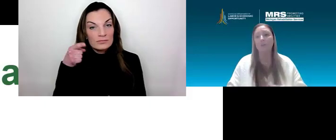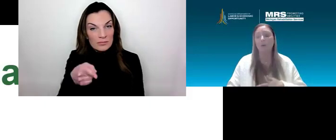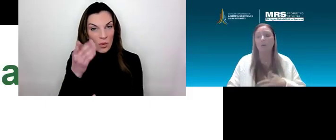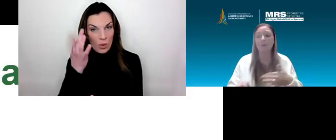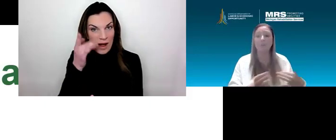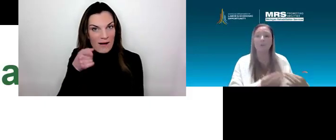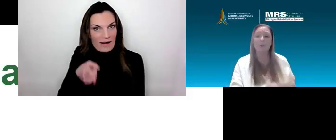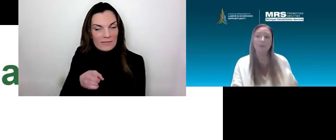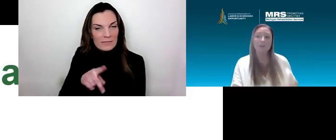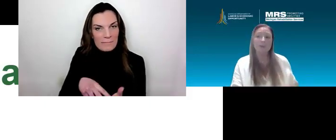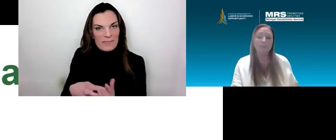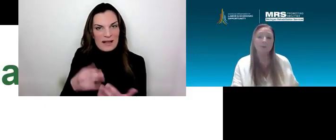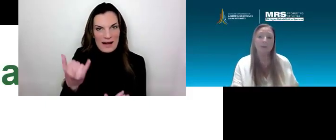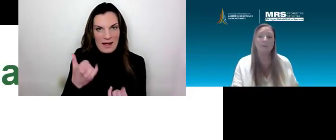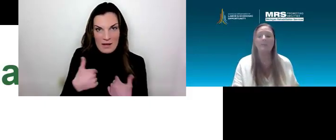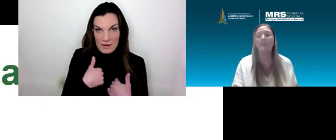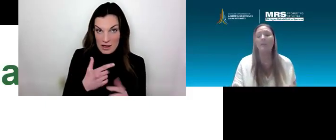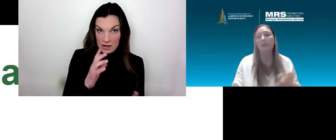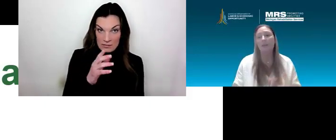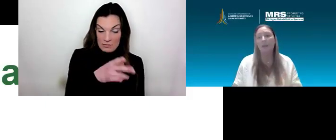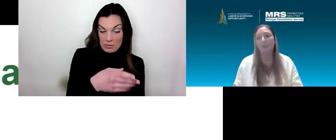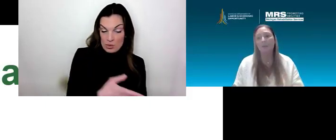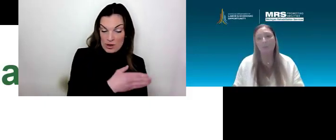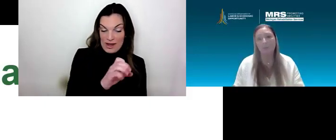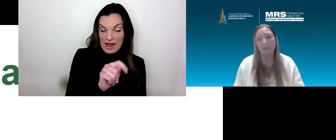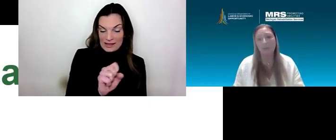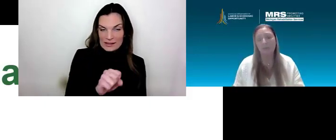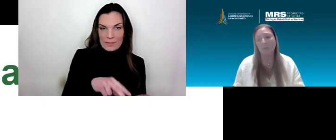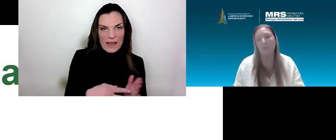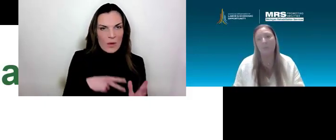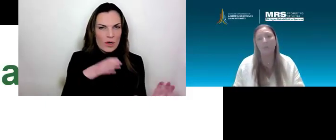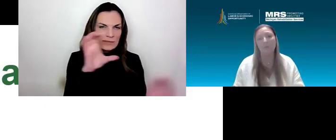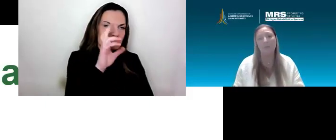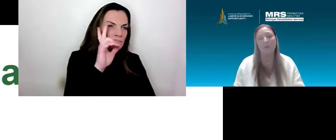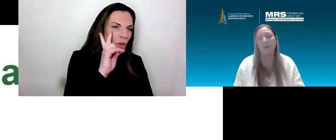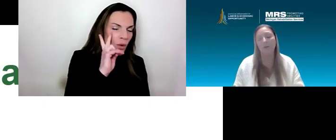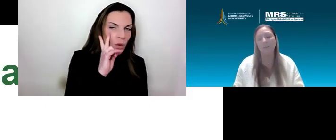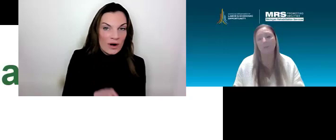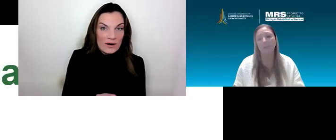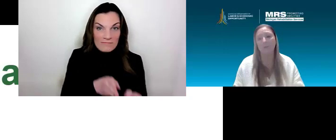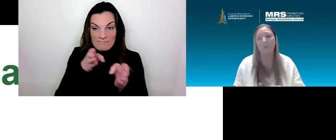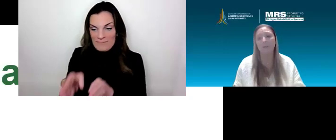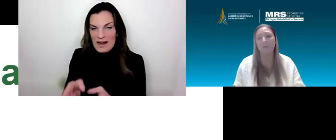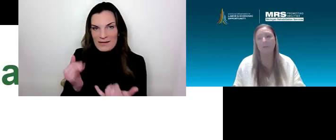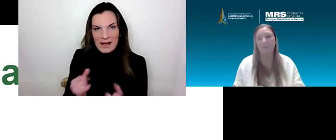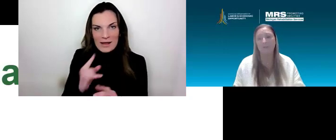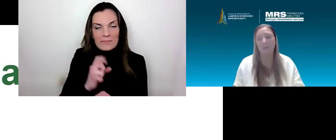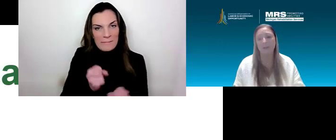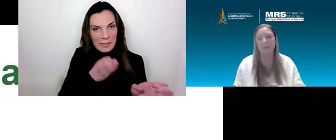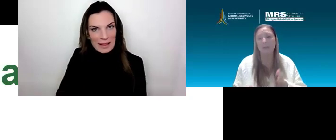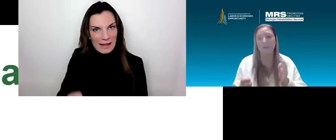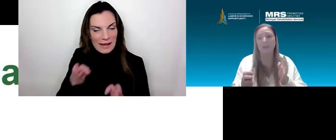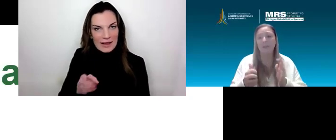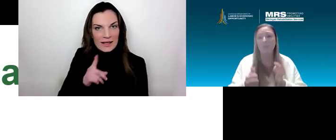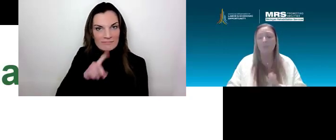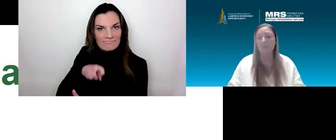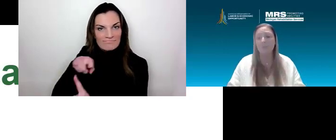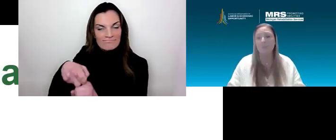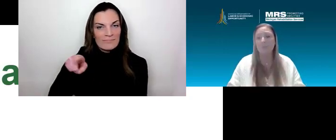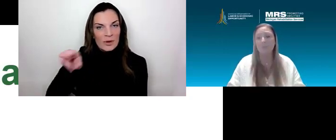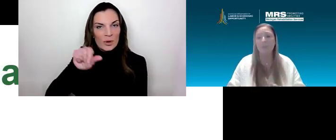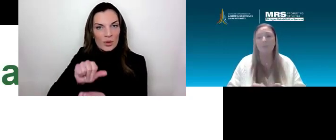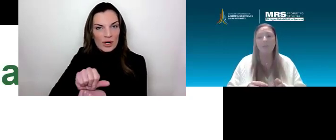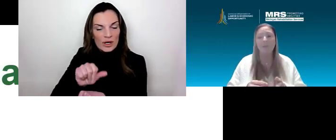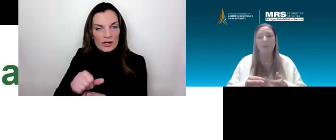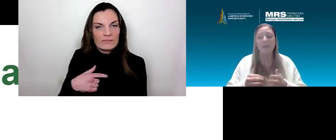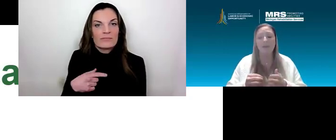career. So we're exploring under Pre-ETS. Now we're planning for that career and we're really individualizing those